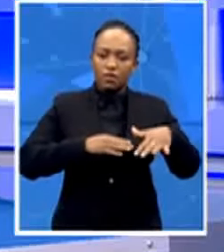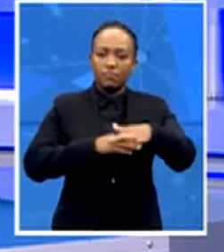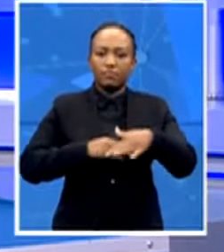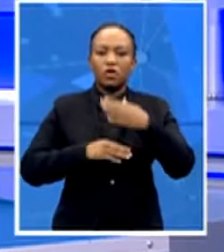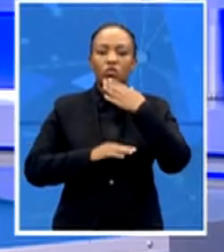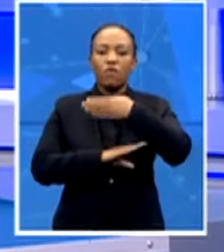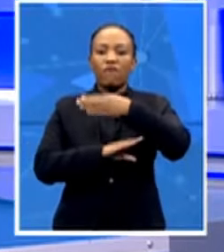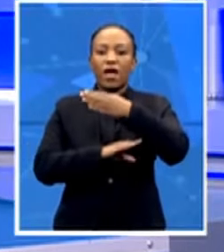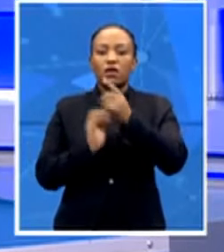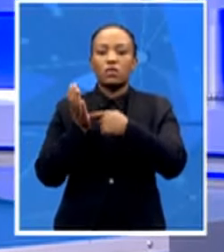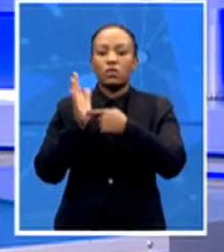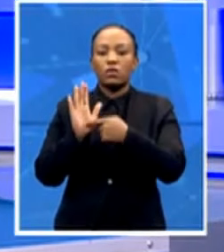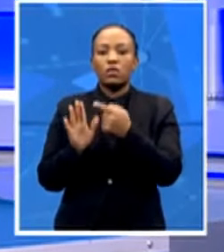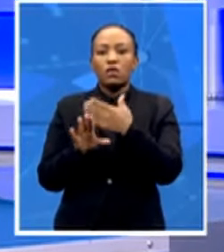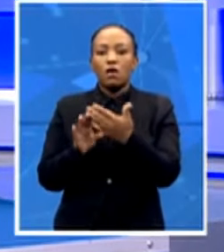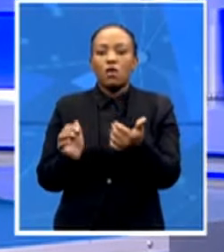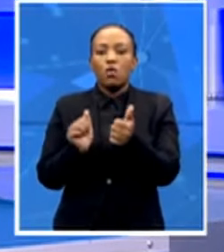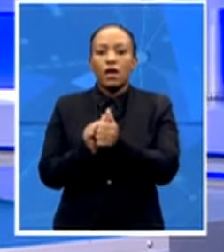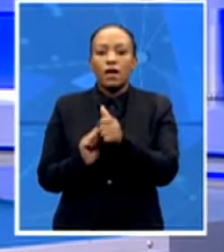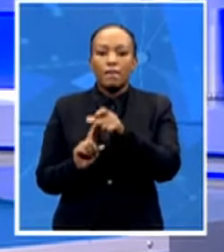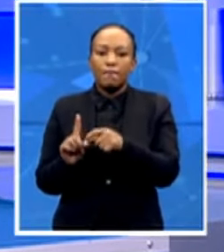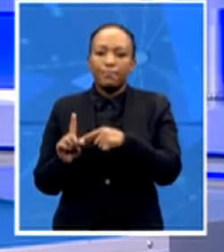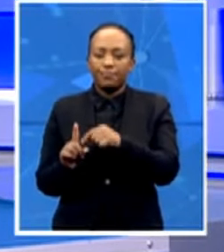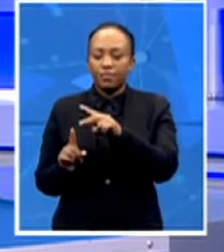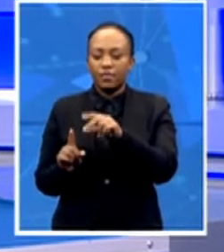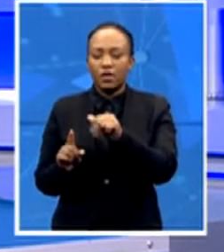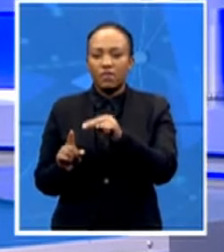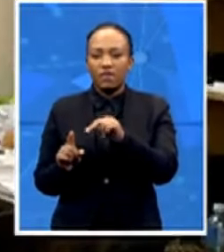very good morning to you Vanessa what's happening where you are